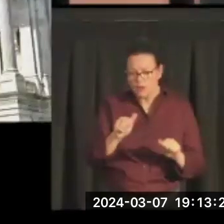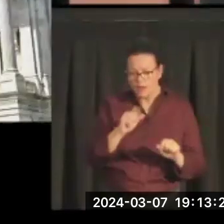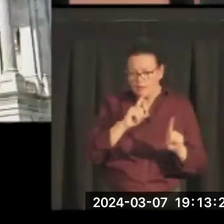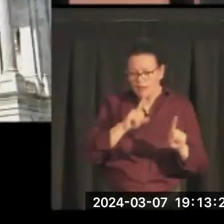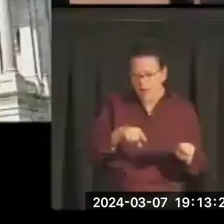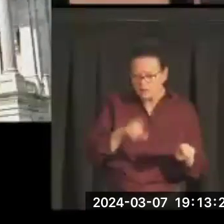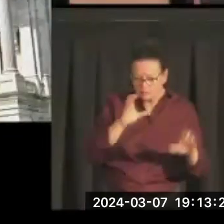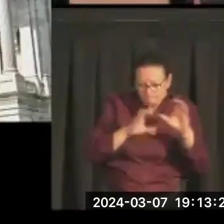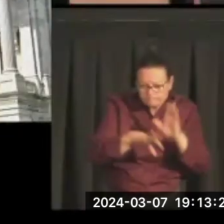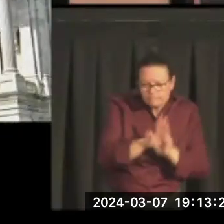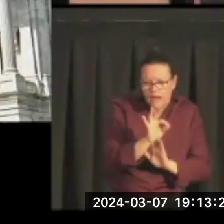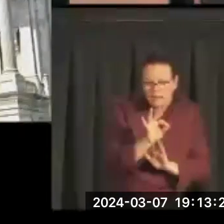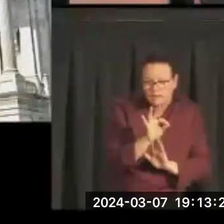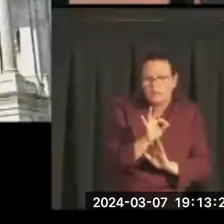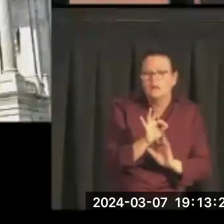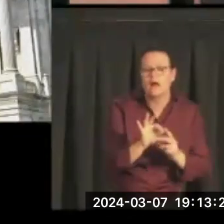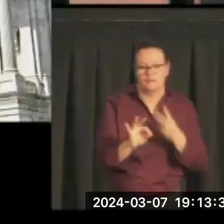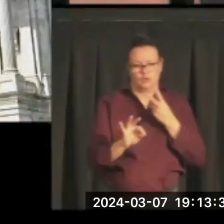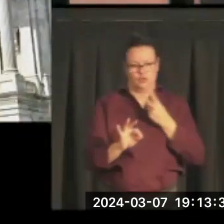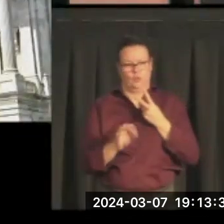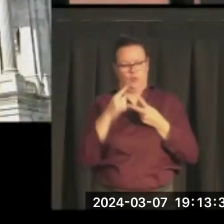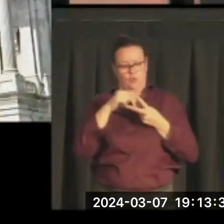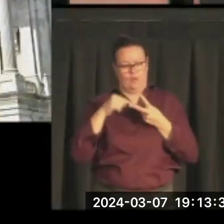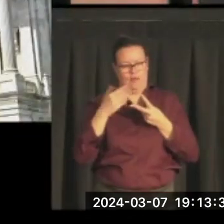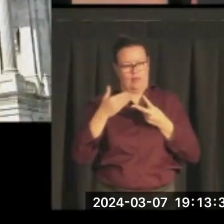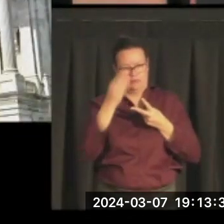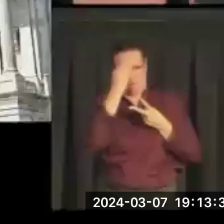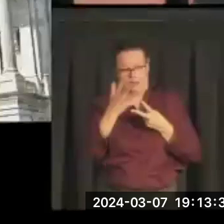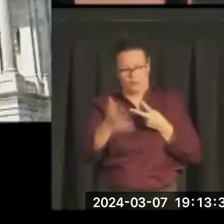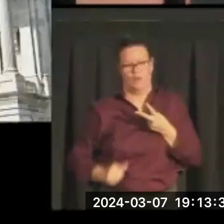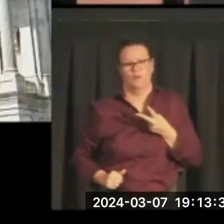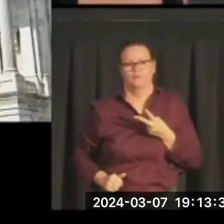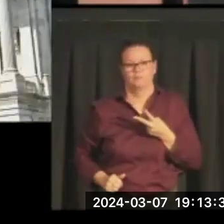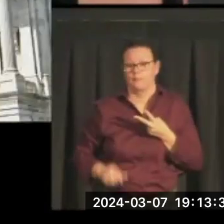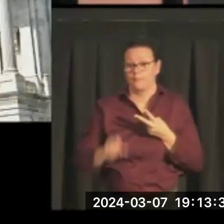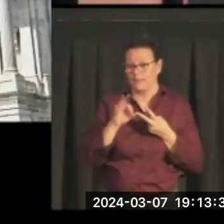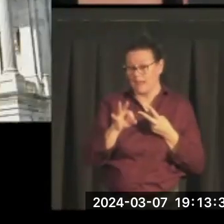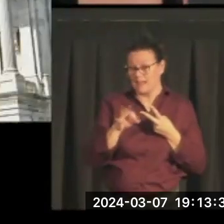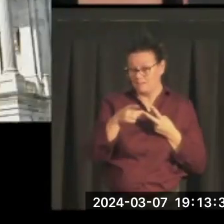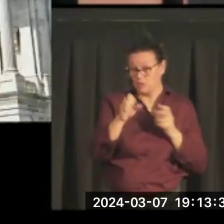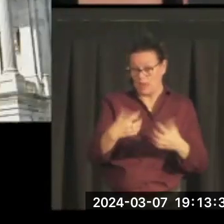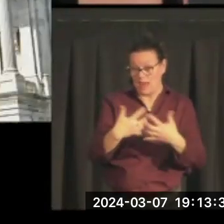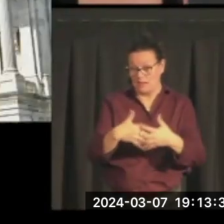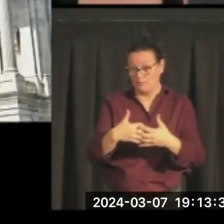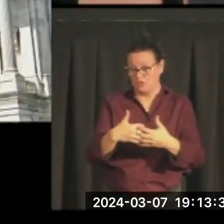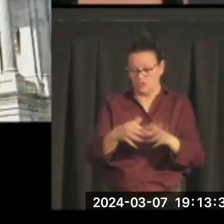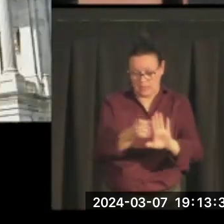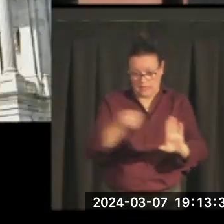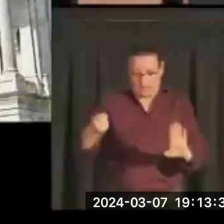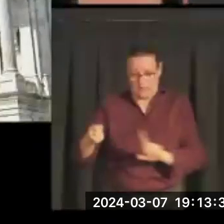like to take you to two places. If I had the capacity to put you into a machine like Star Trek